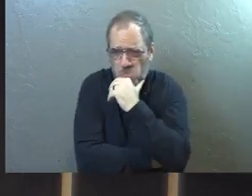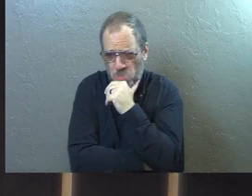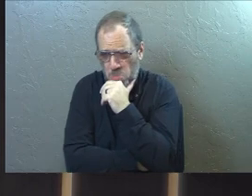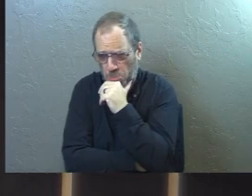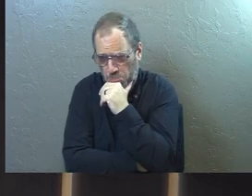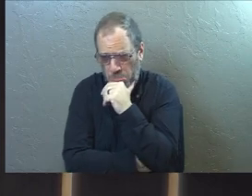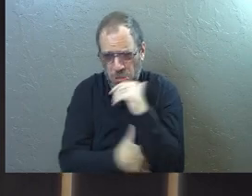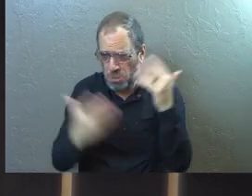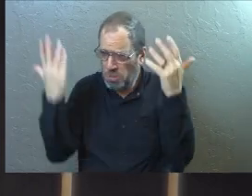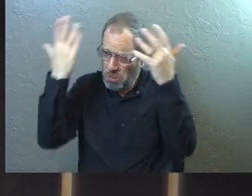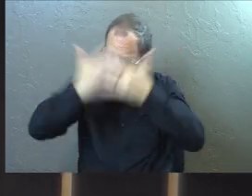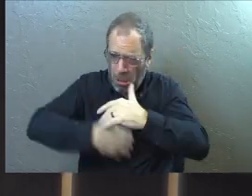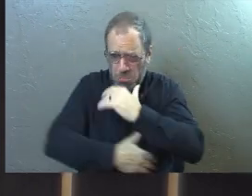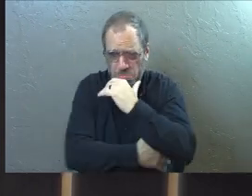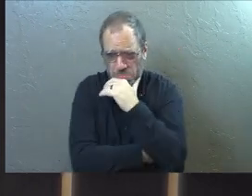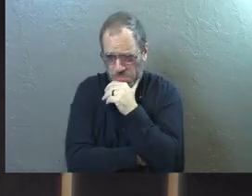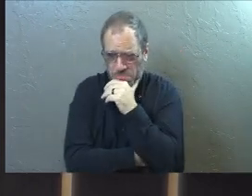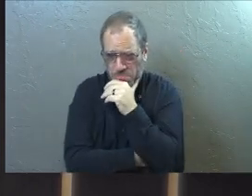It'll just be darkness.